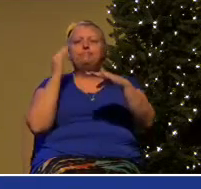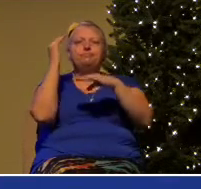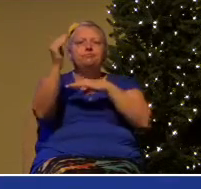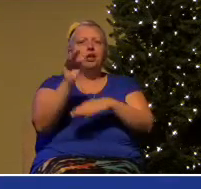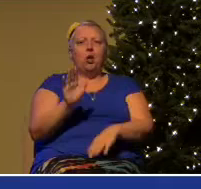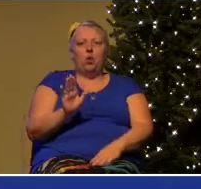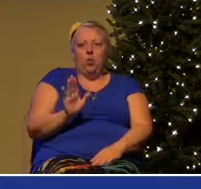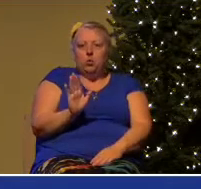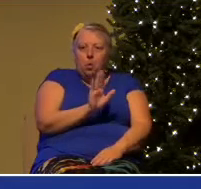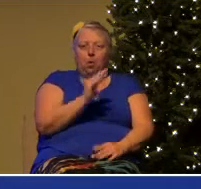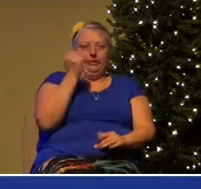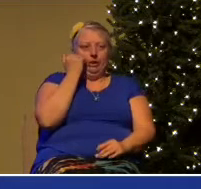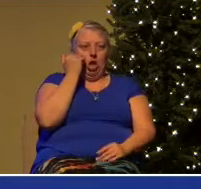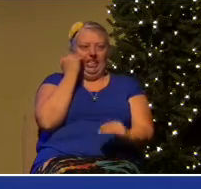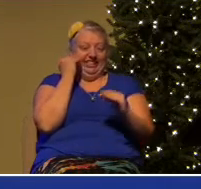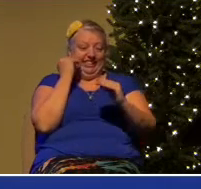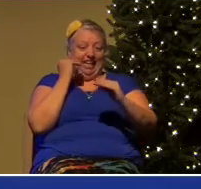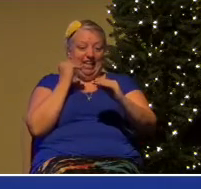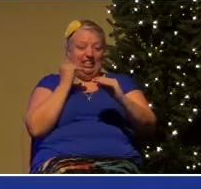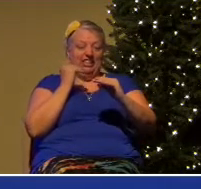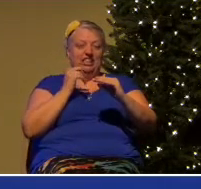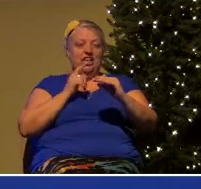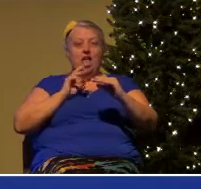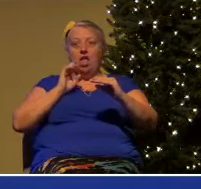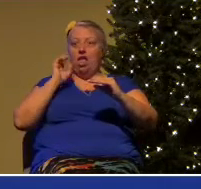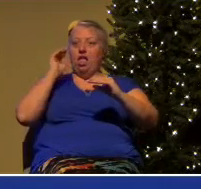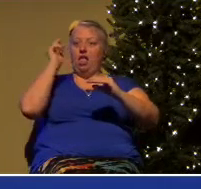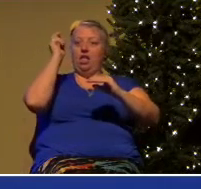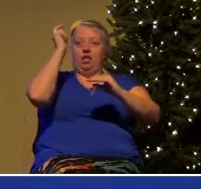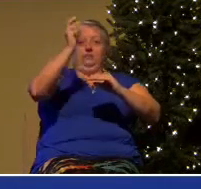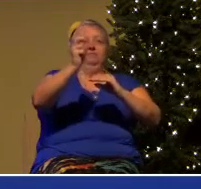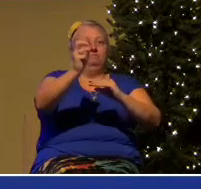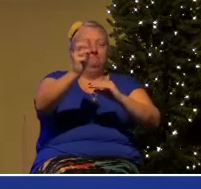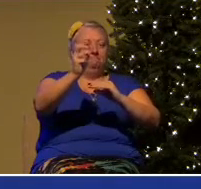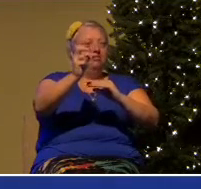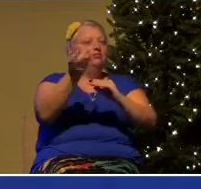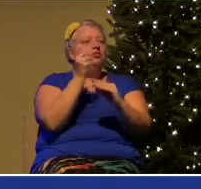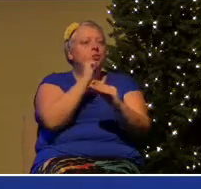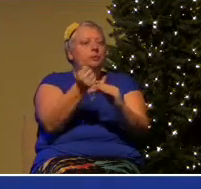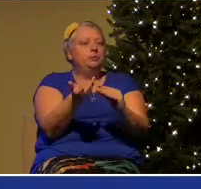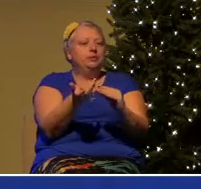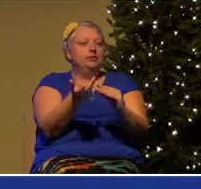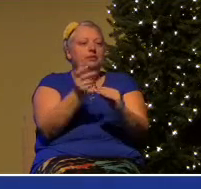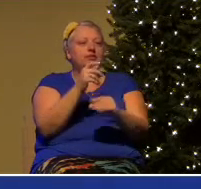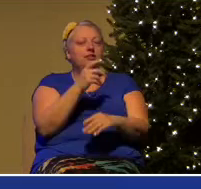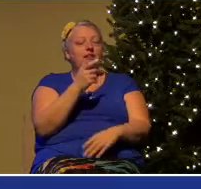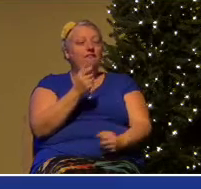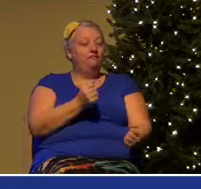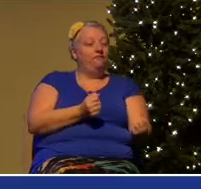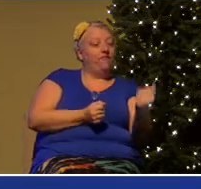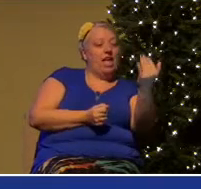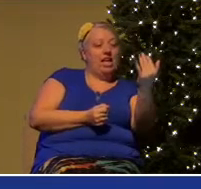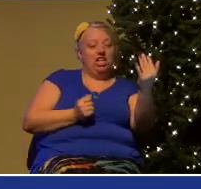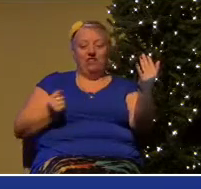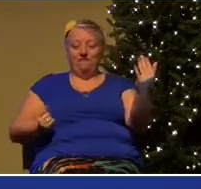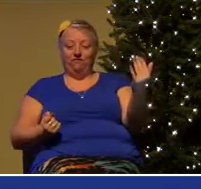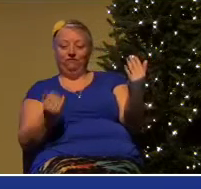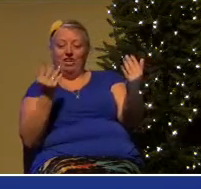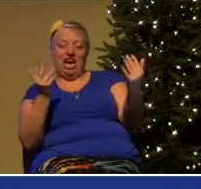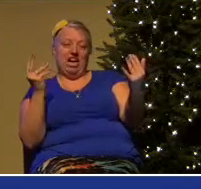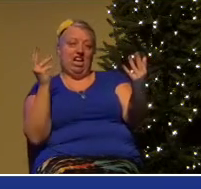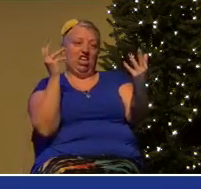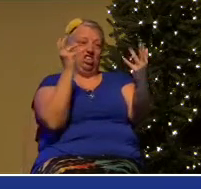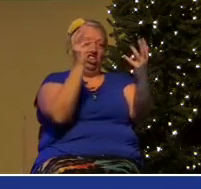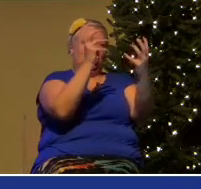Don't give in to fighting fire with fire. There is no way that you can win the battle. Because if you throw